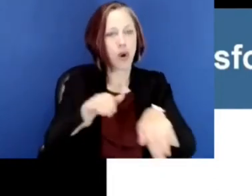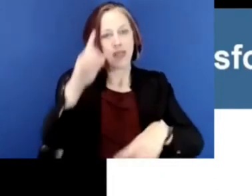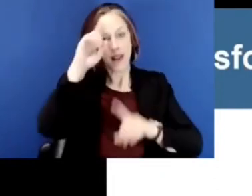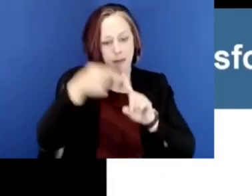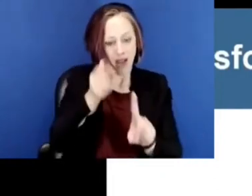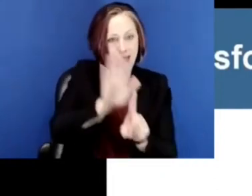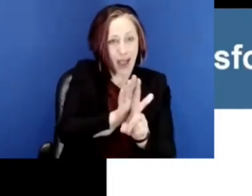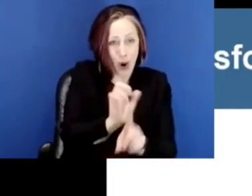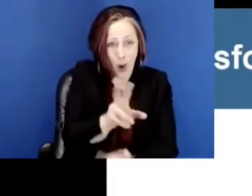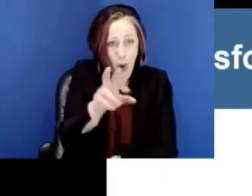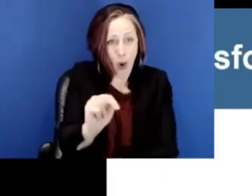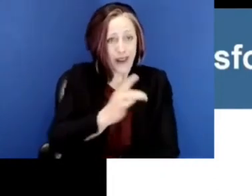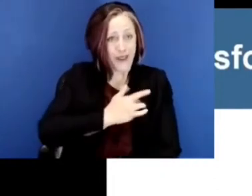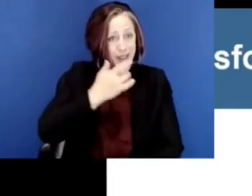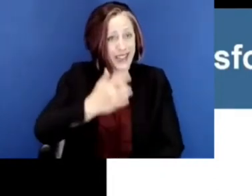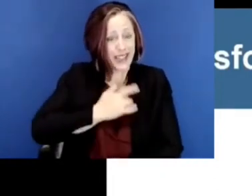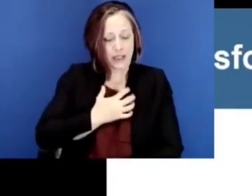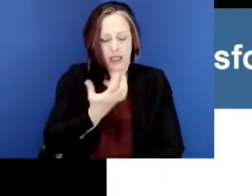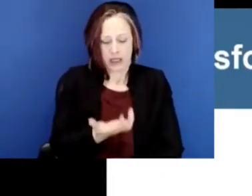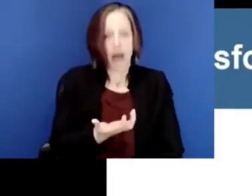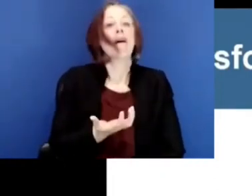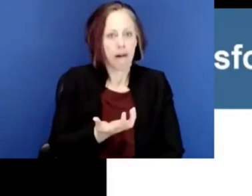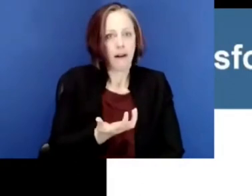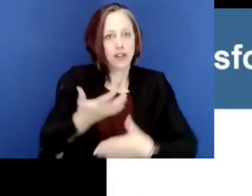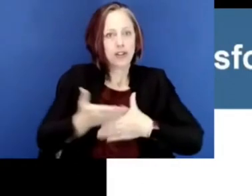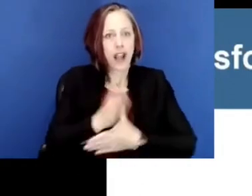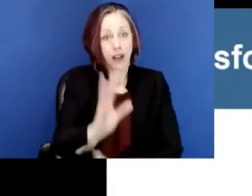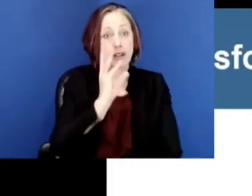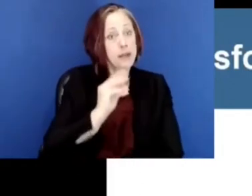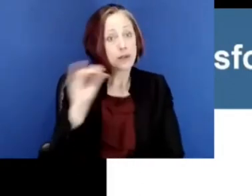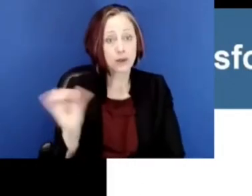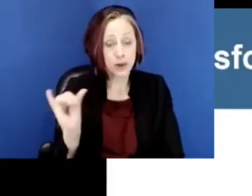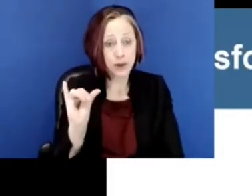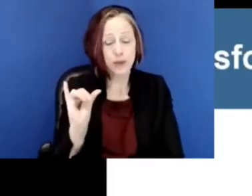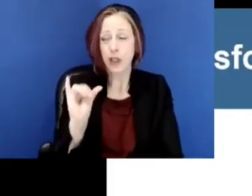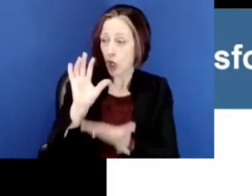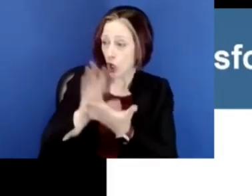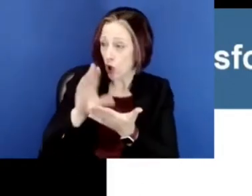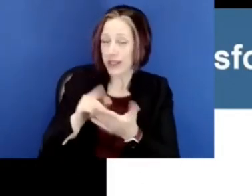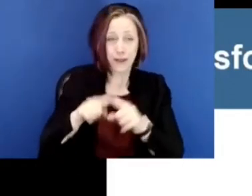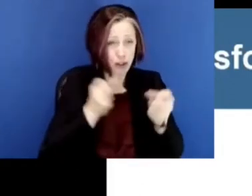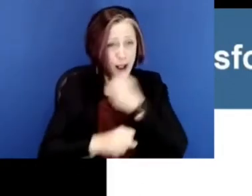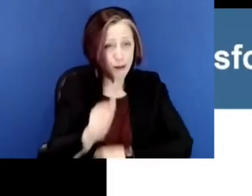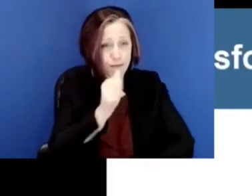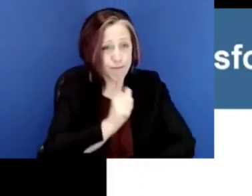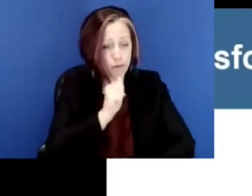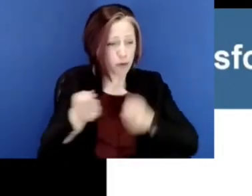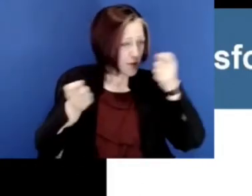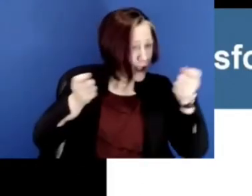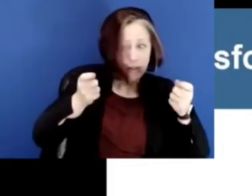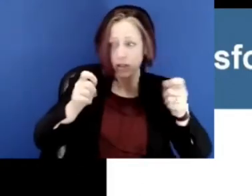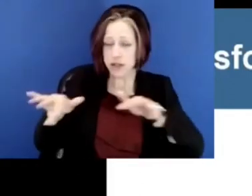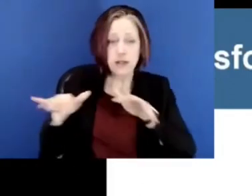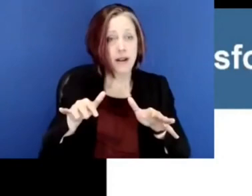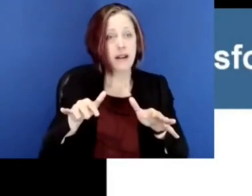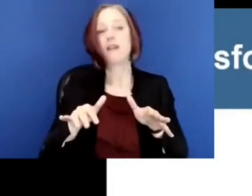kids think about their own feelings, share what they're experiencing, learn strategies for